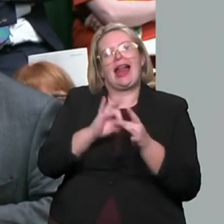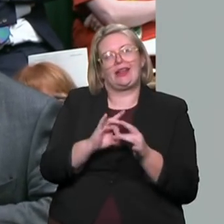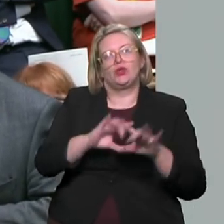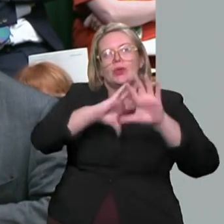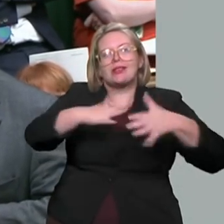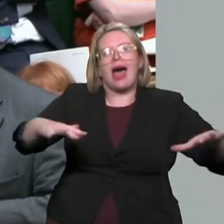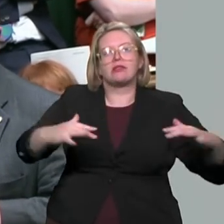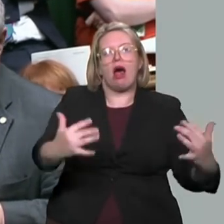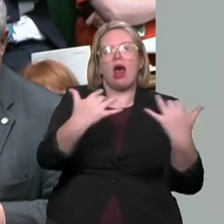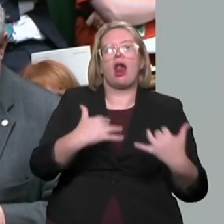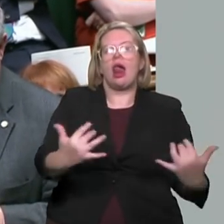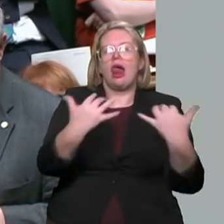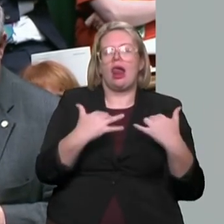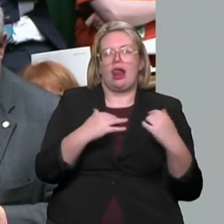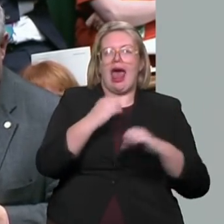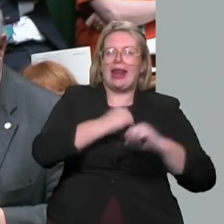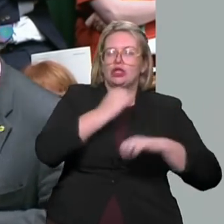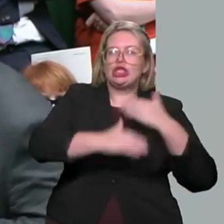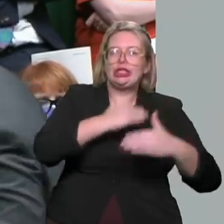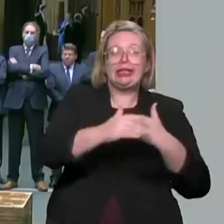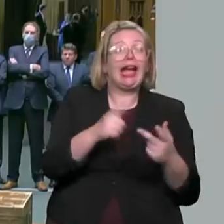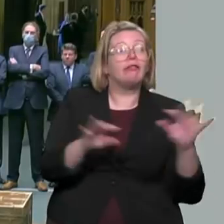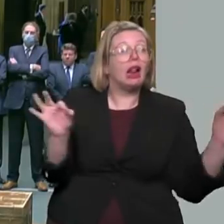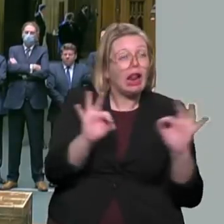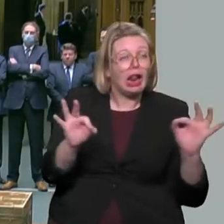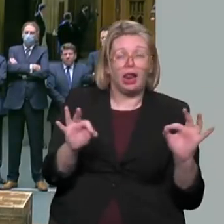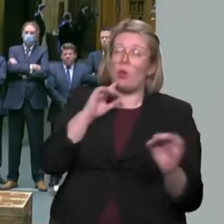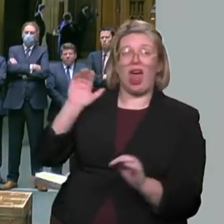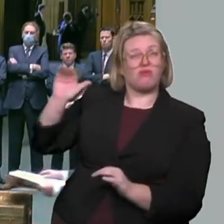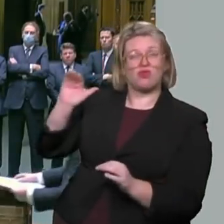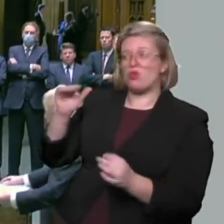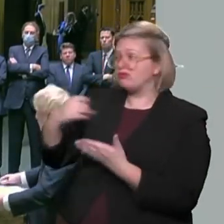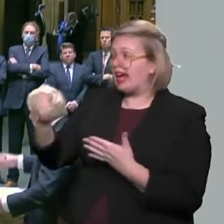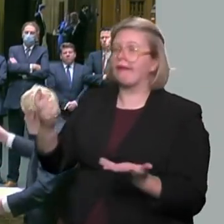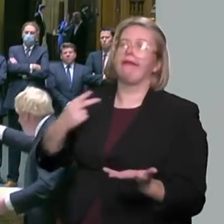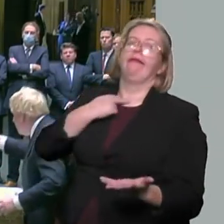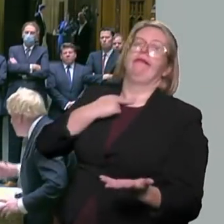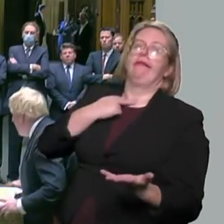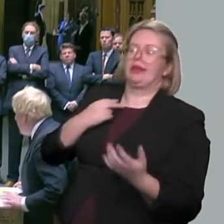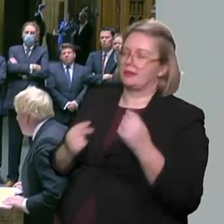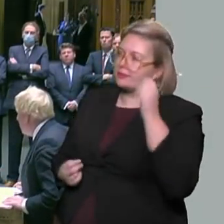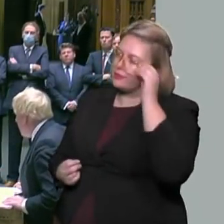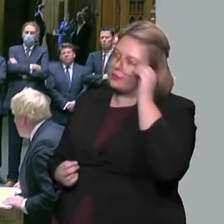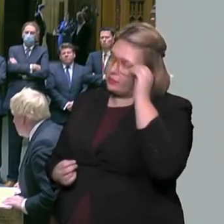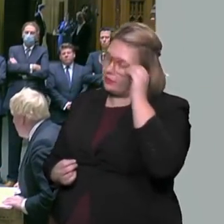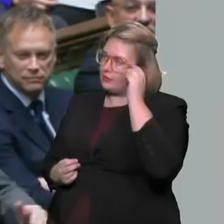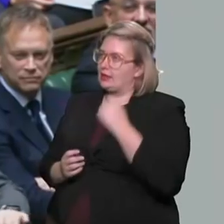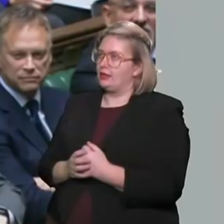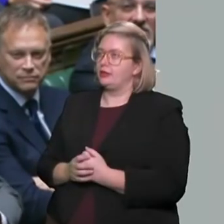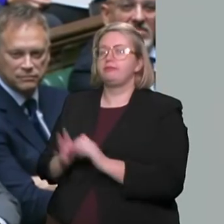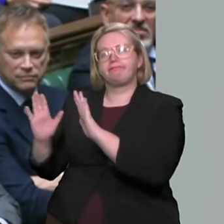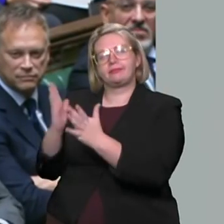renewable industry from being lost overseas. The Prime Minister The Prime Minister, I congratulate